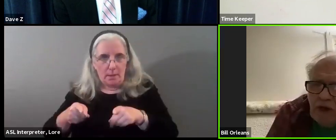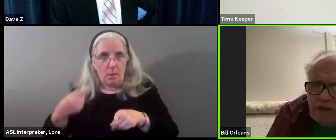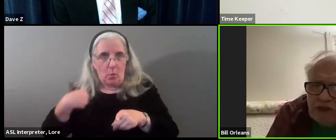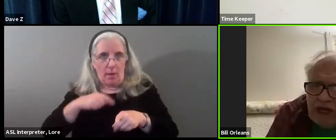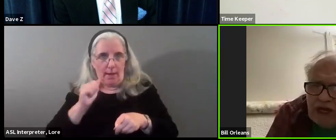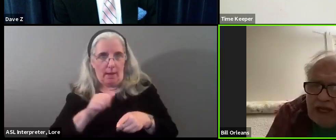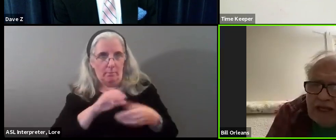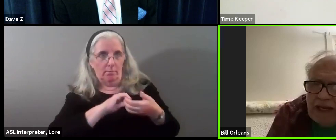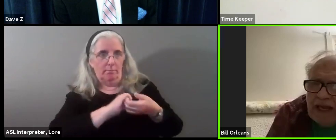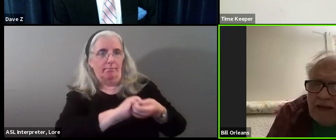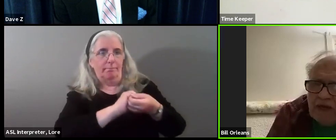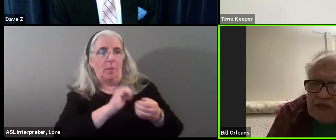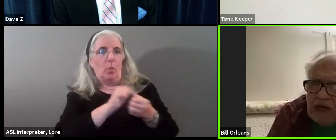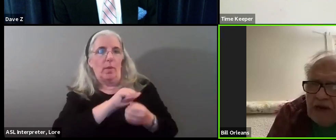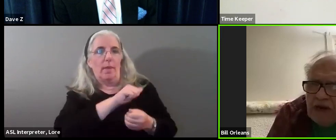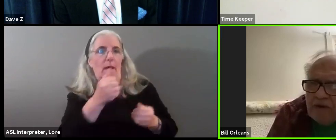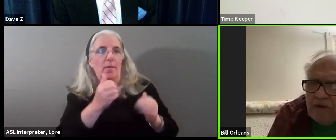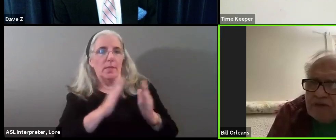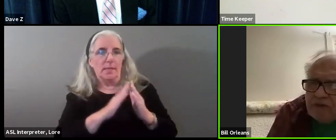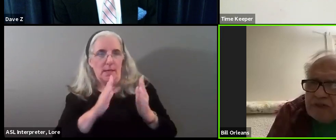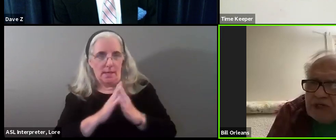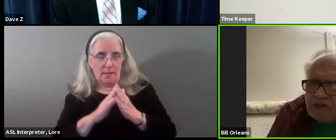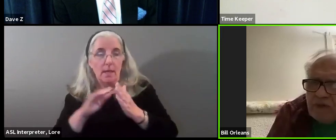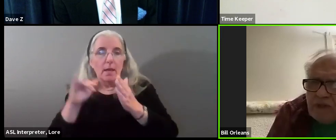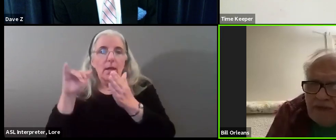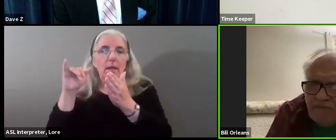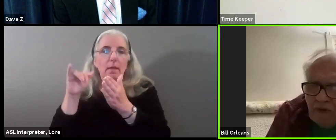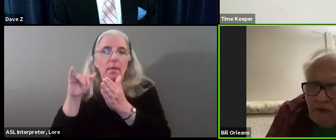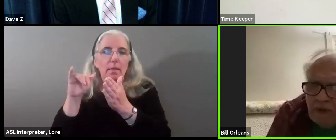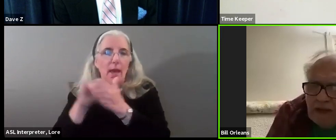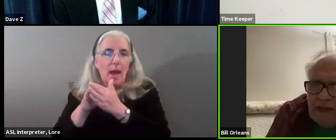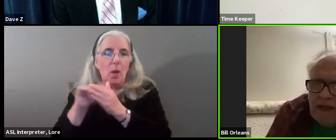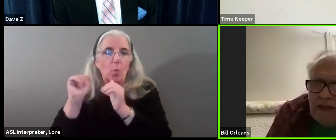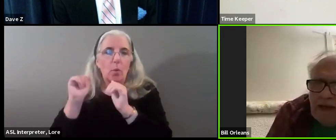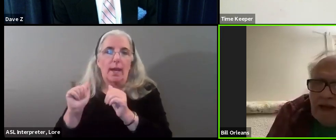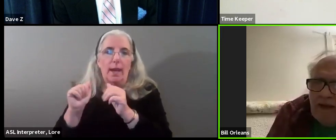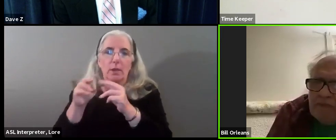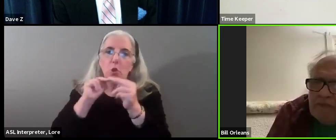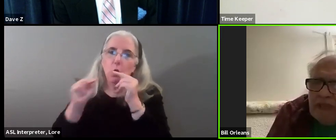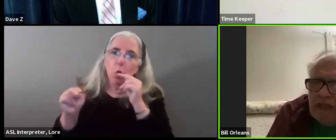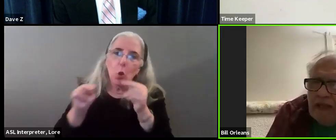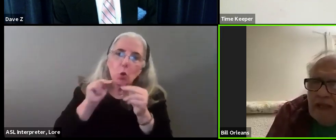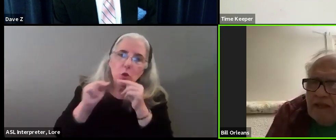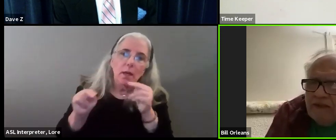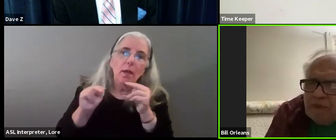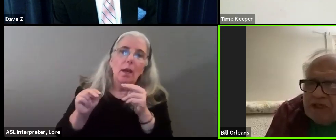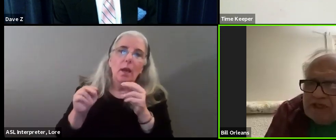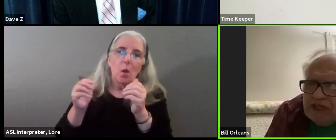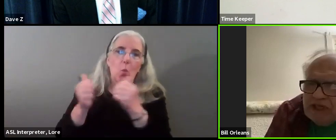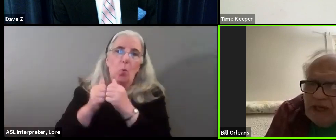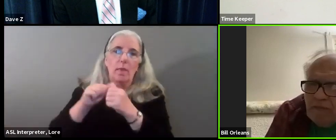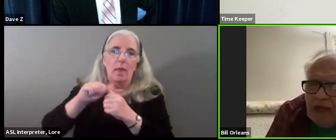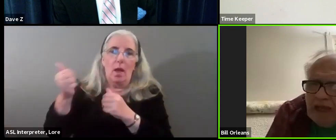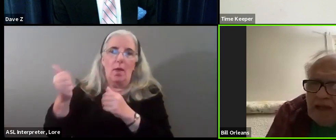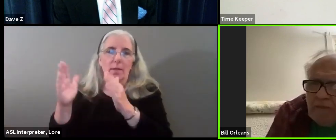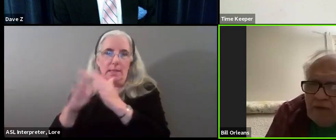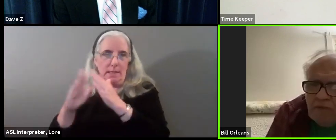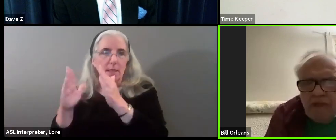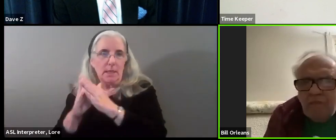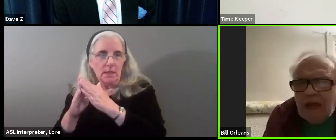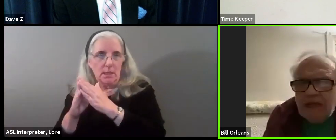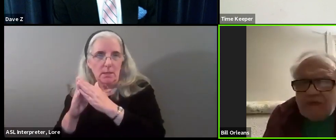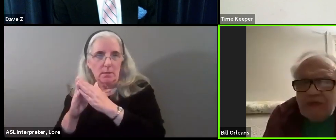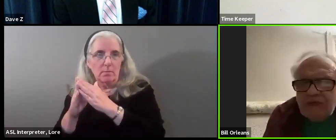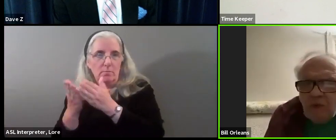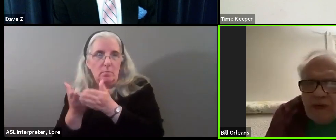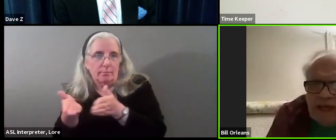is very often something that's negotiated at a much higher jurisdictional level as